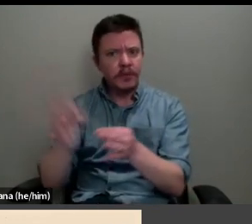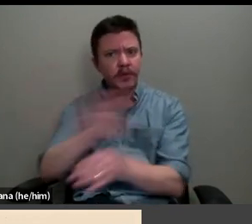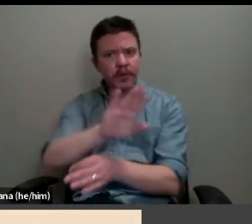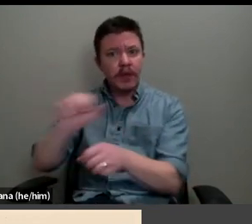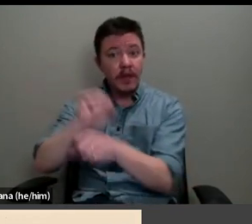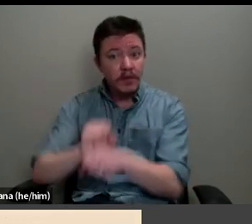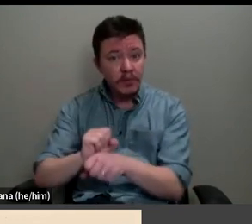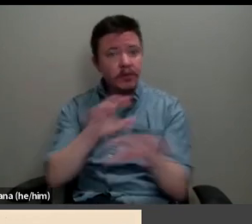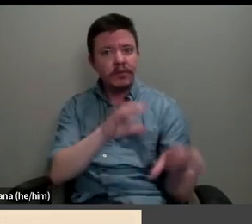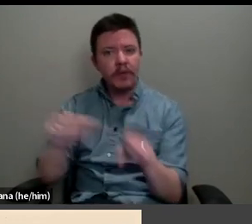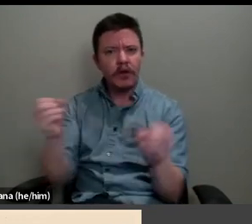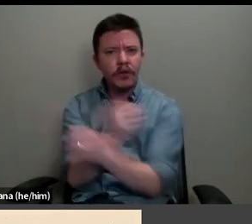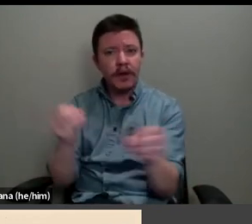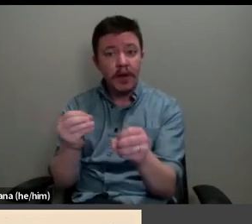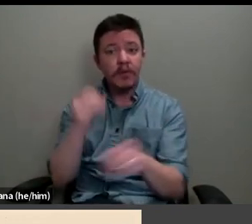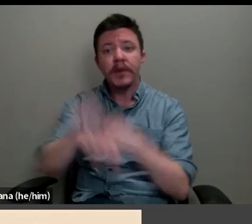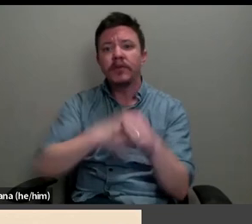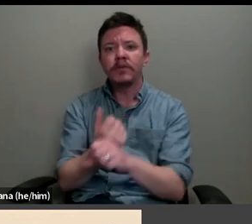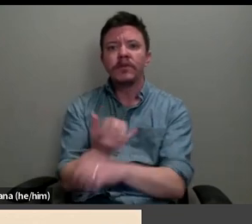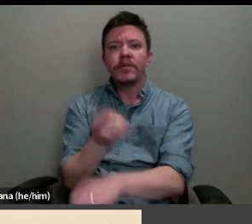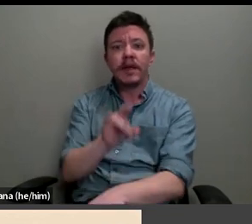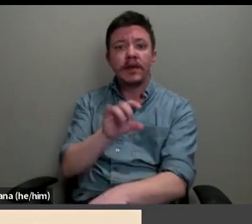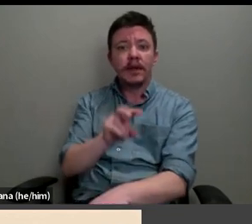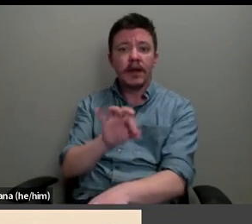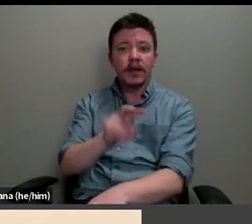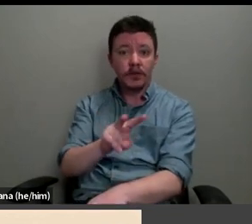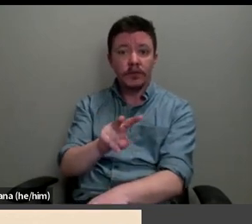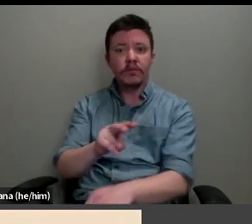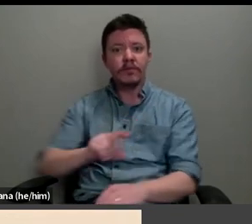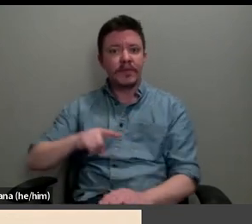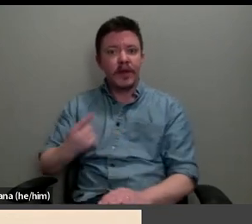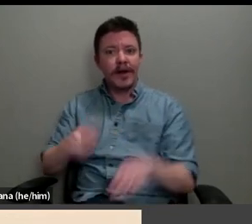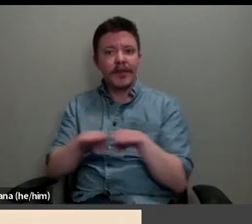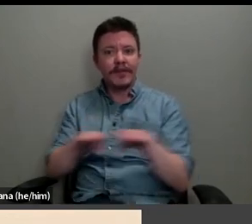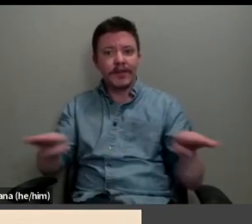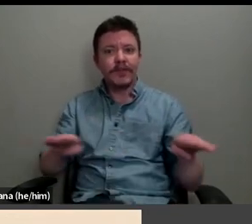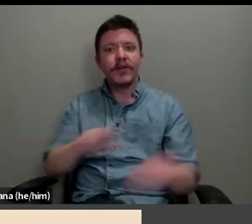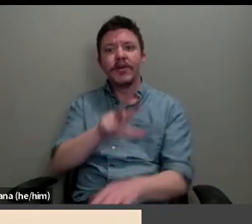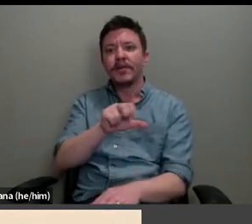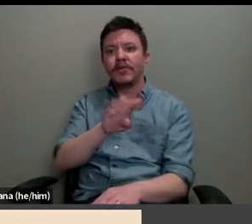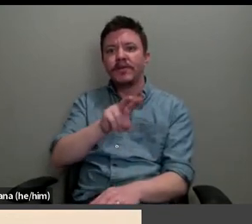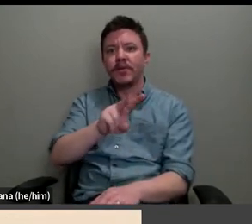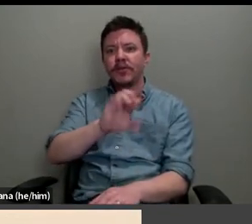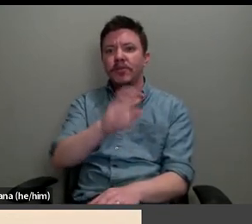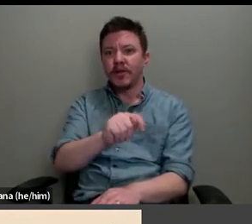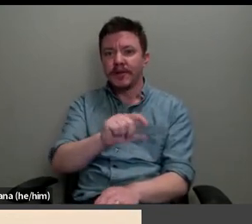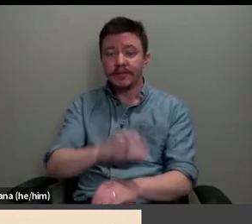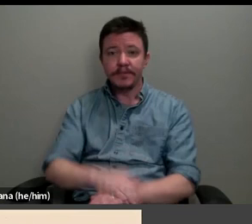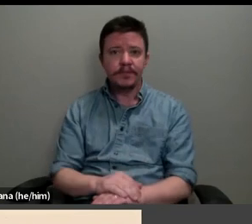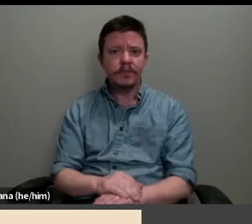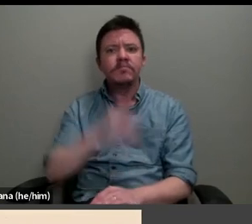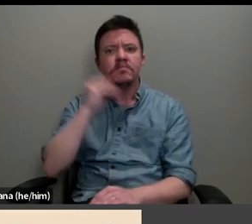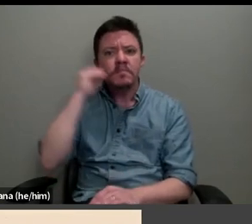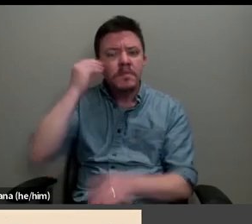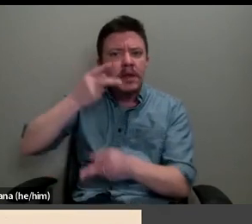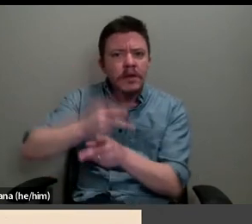from 1892 on the ground floor of number 342. And in domestic rooms, and